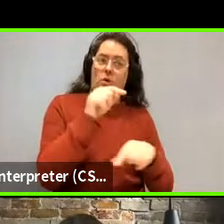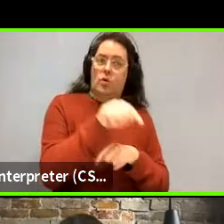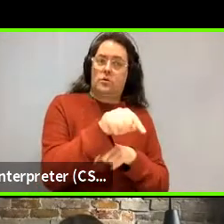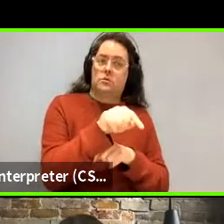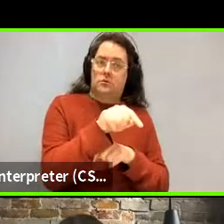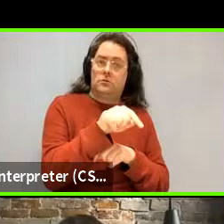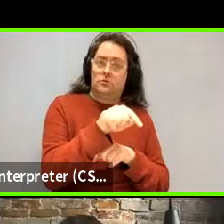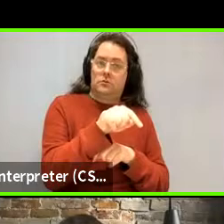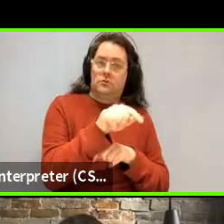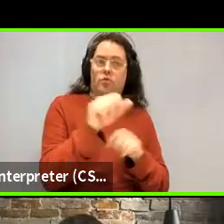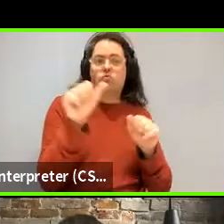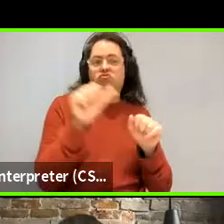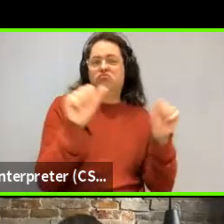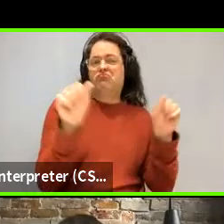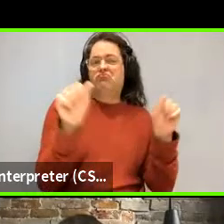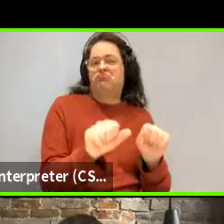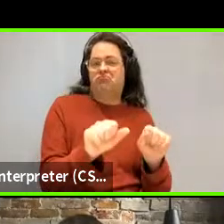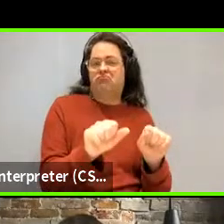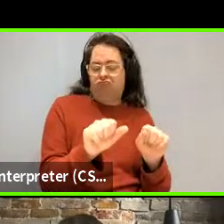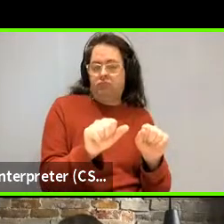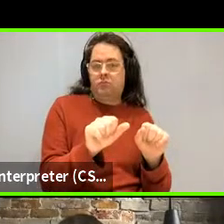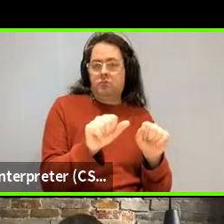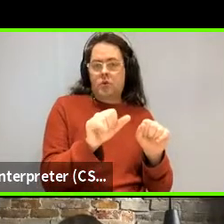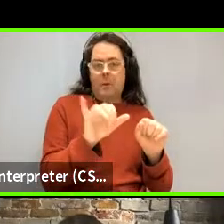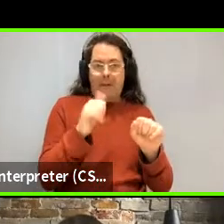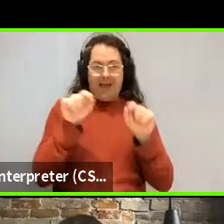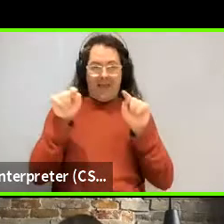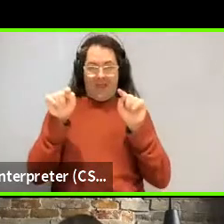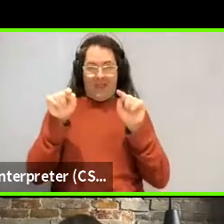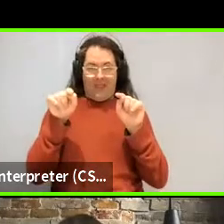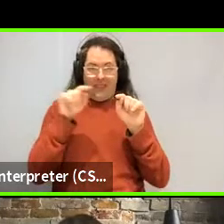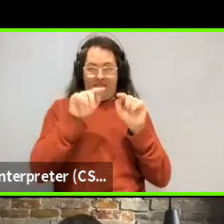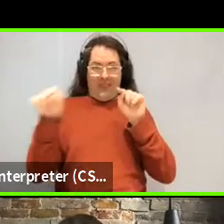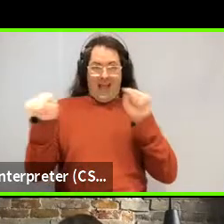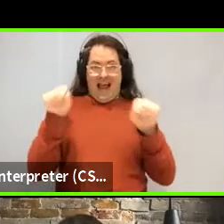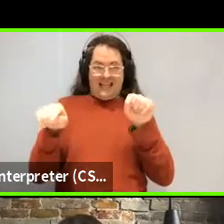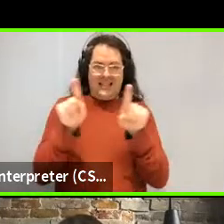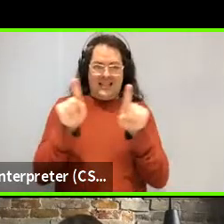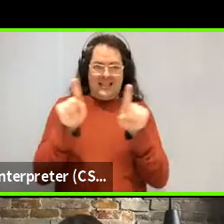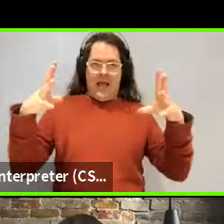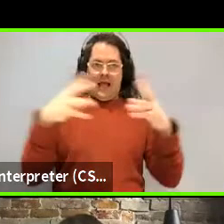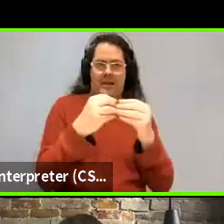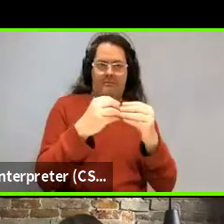therefore should be shorter. so isn't it really the same kind of phenomenon?